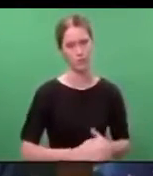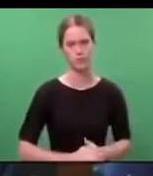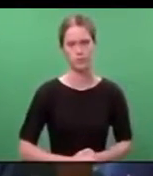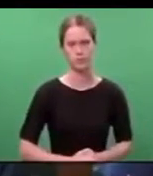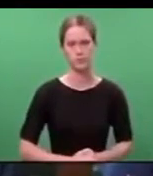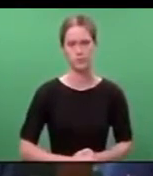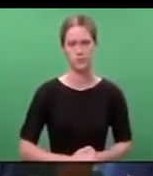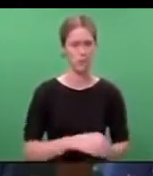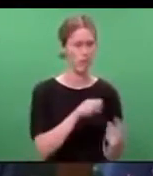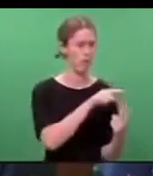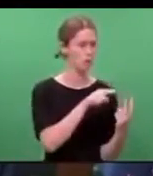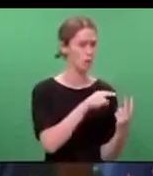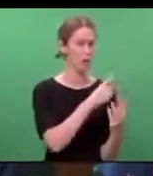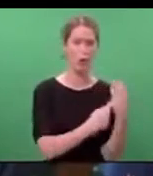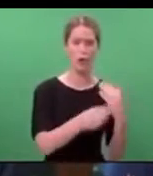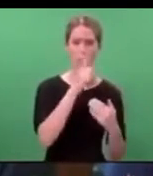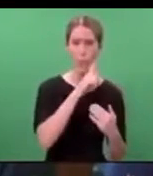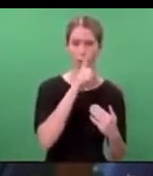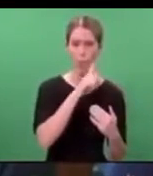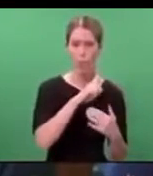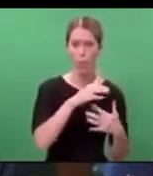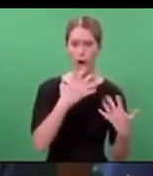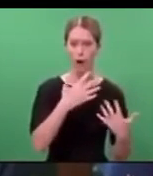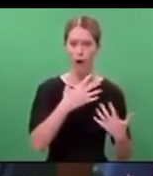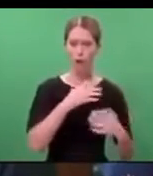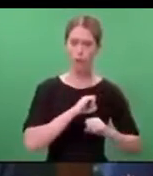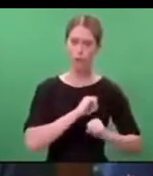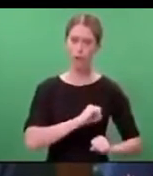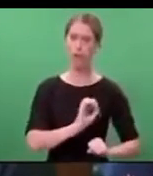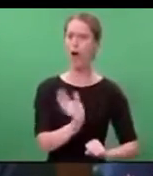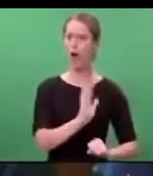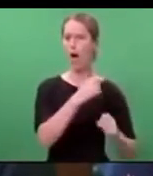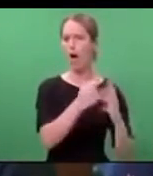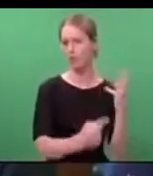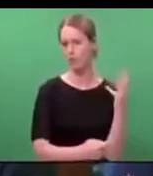But they were not the only ones who showed extraordinary courage.